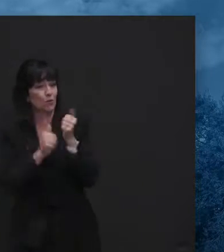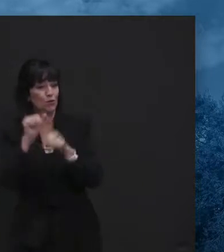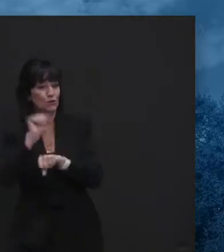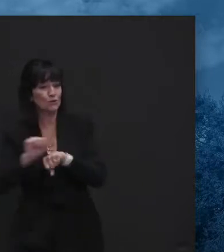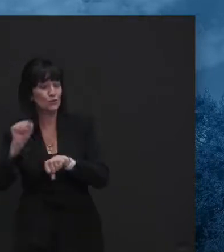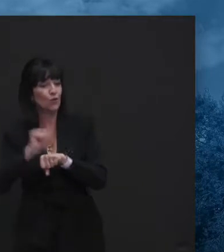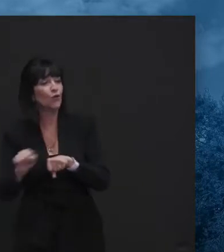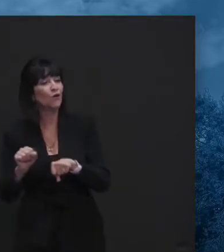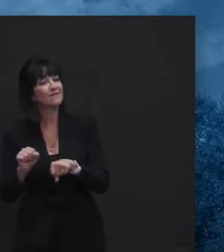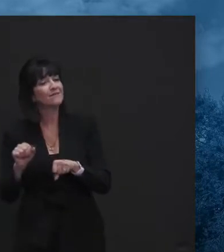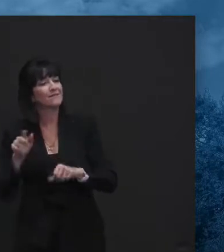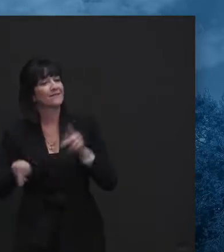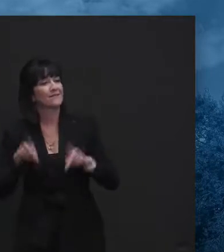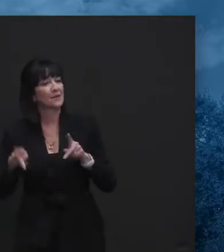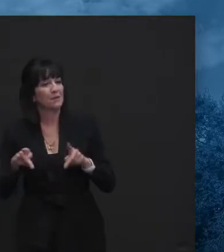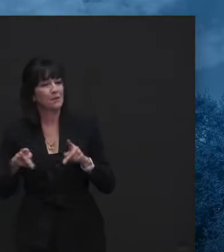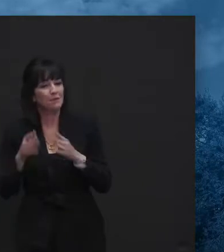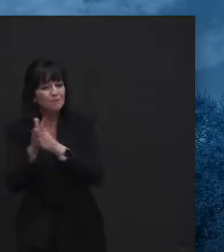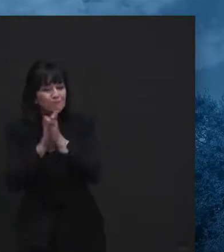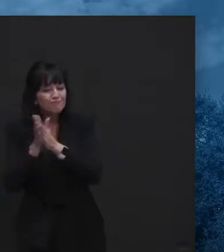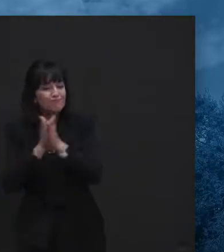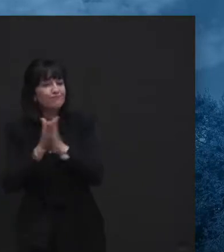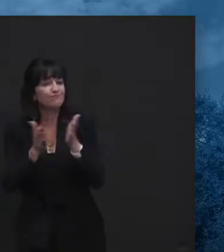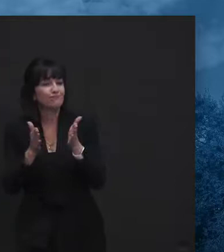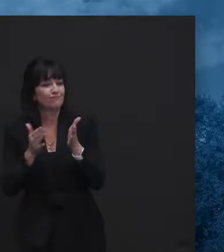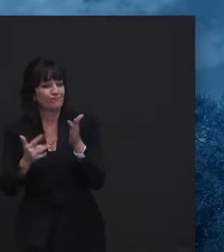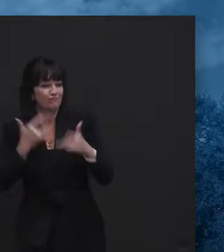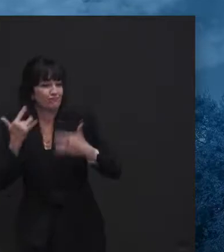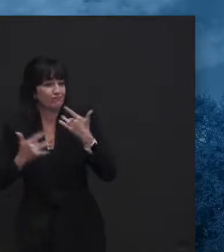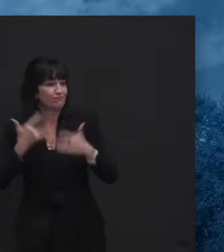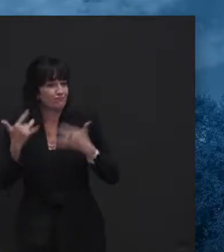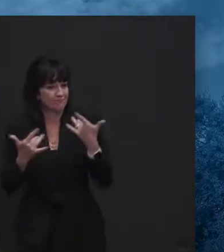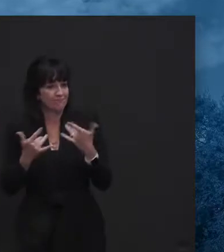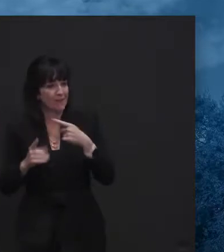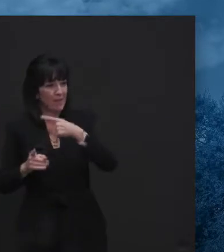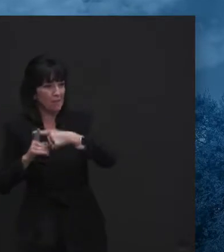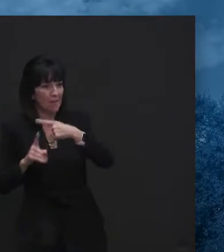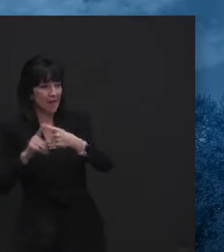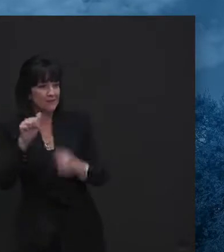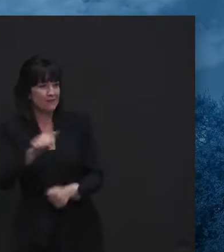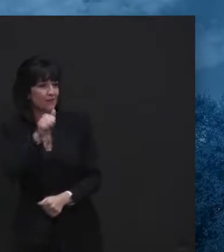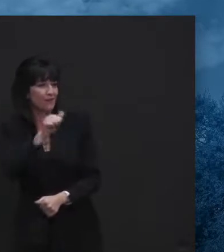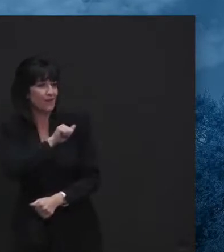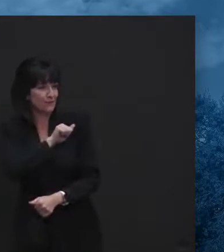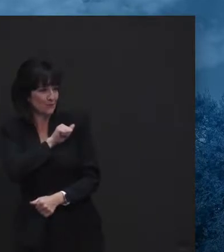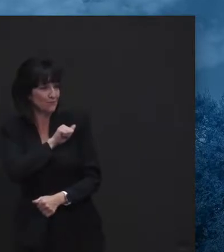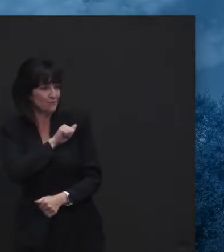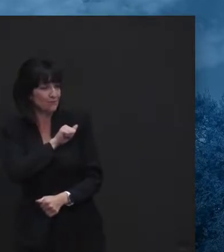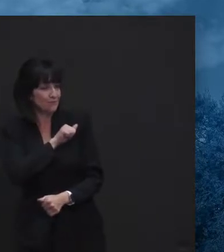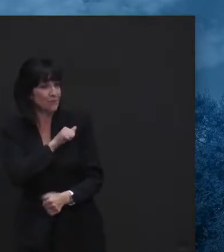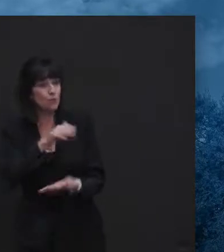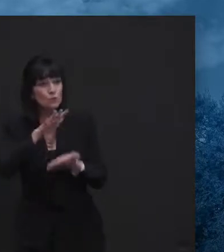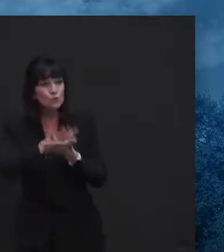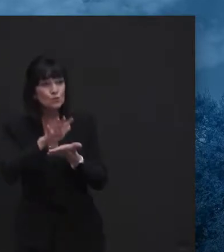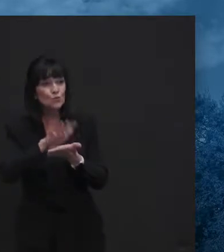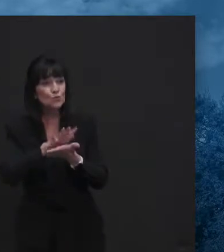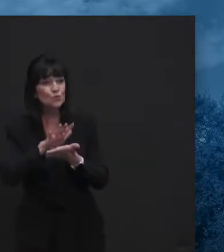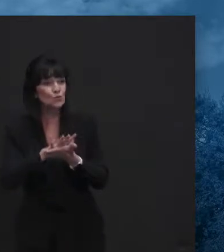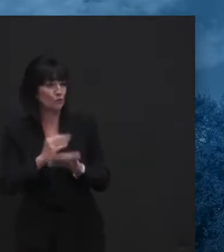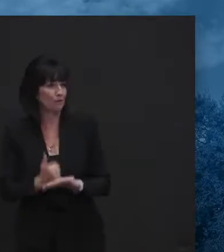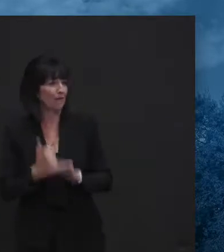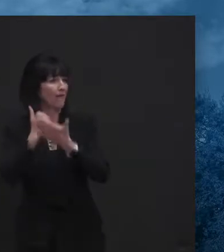lift to our young people's kind of mental health and positive attitude. Being in school is hugely important